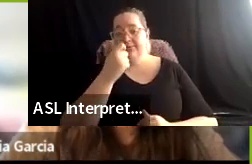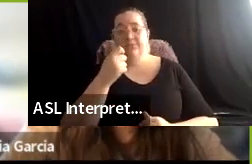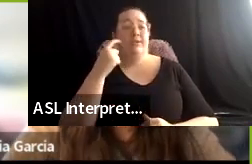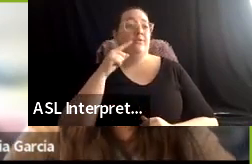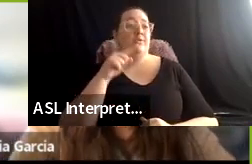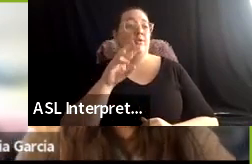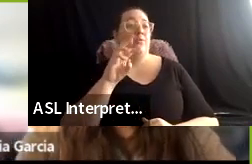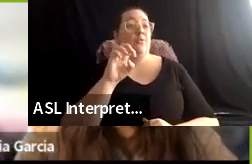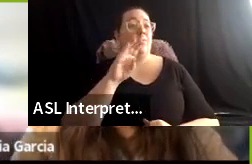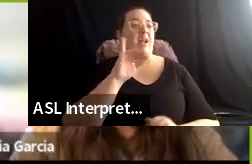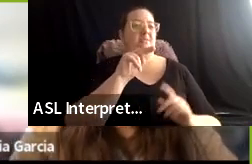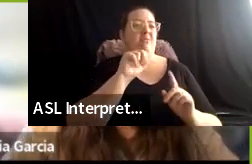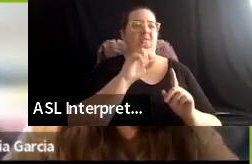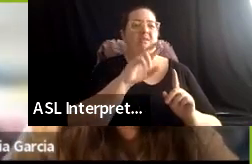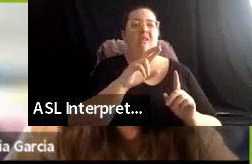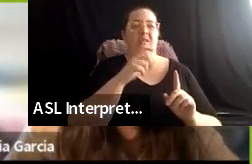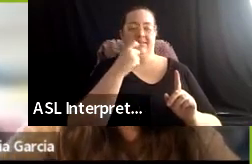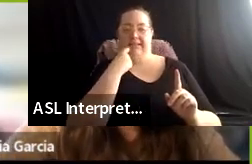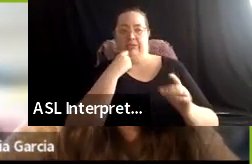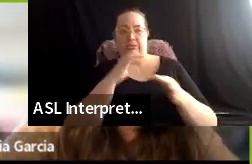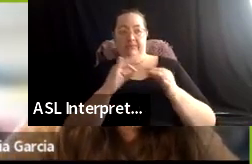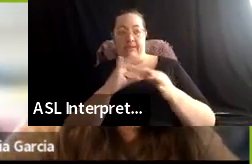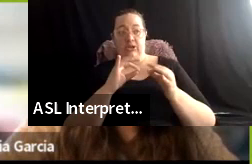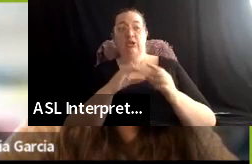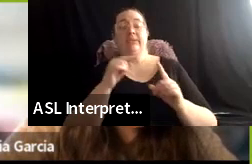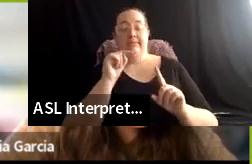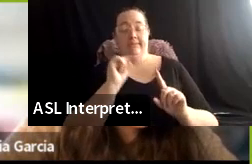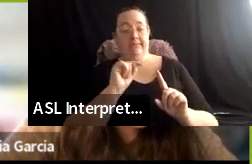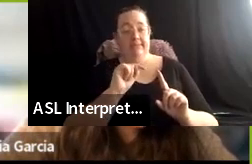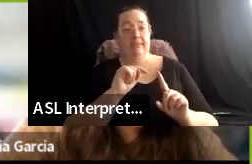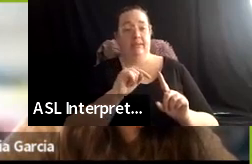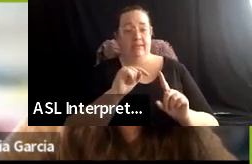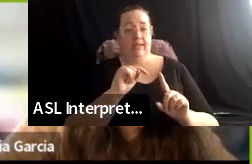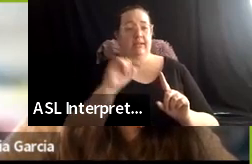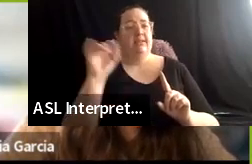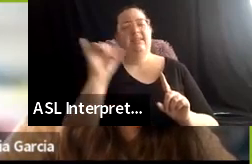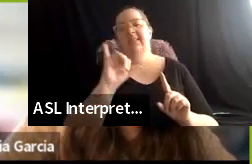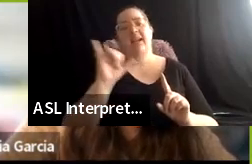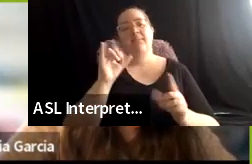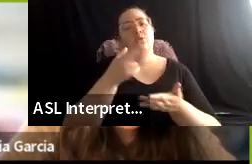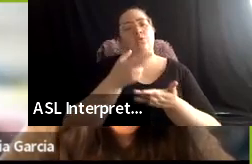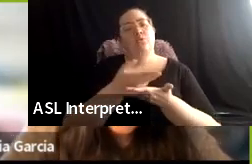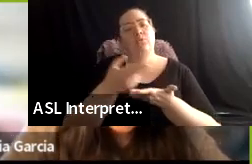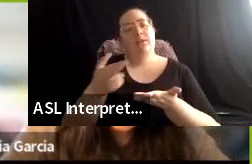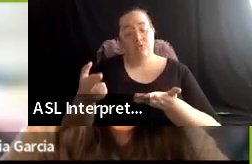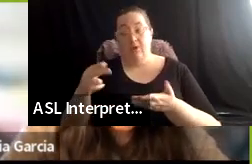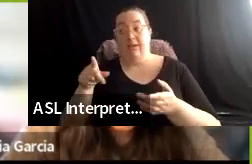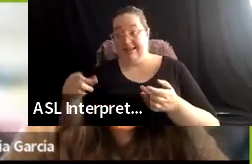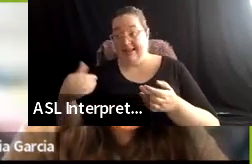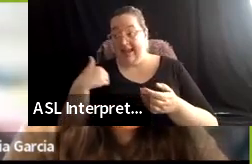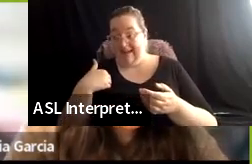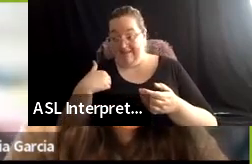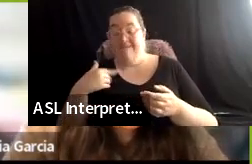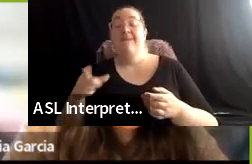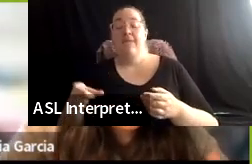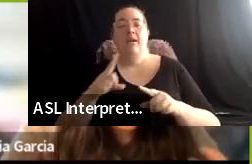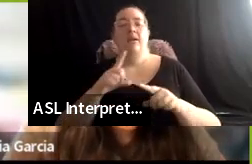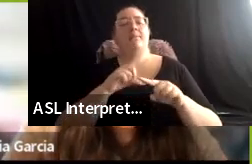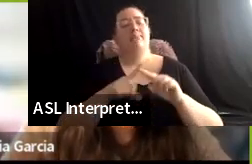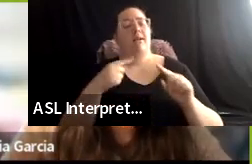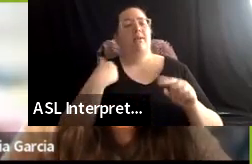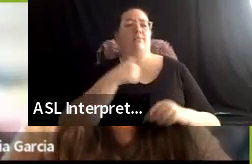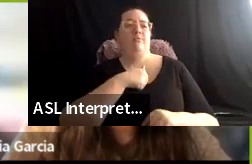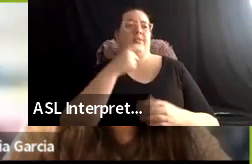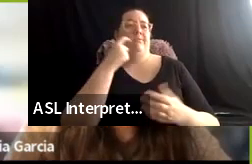Vanessa just mentioned. Um, you know, much like the resource, we recognize that there have been